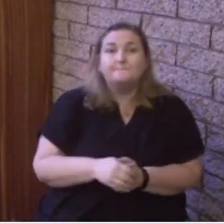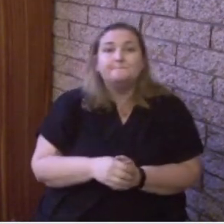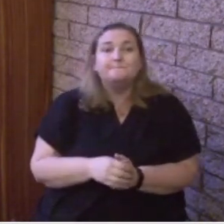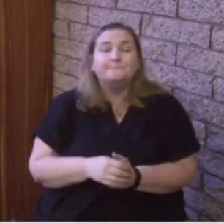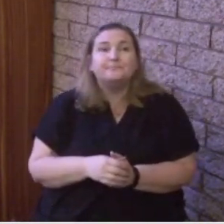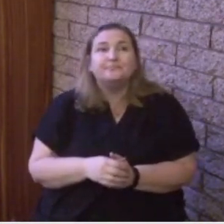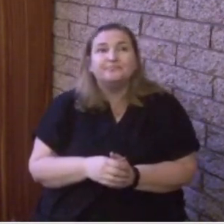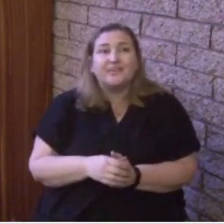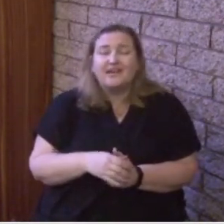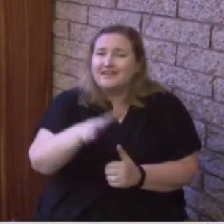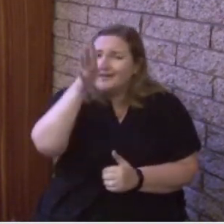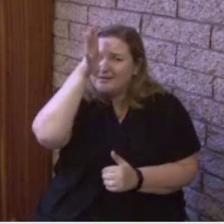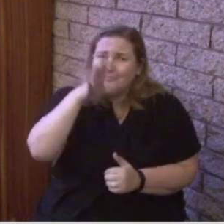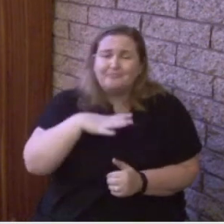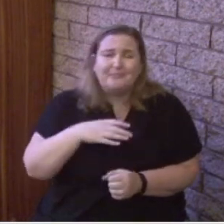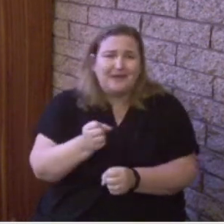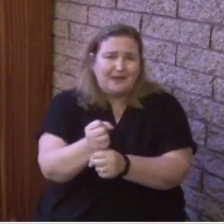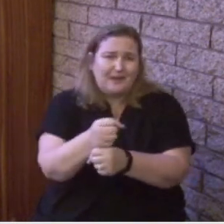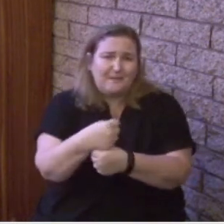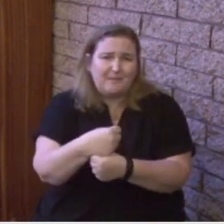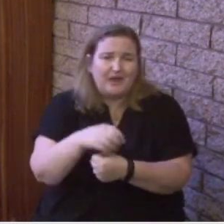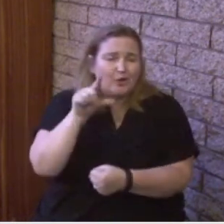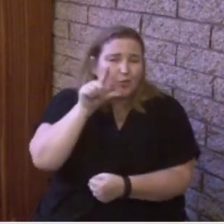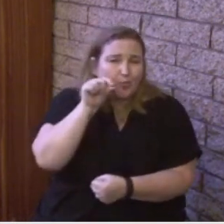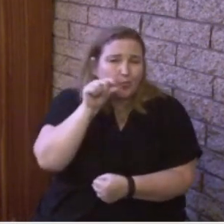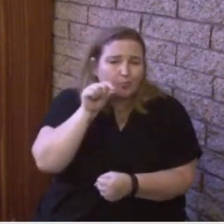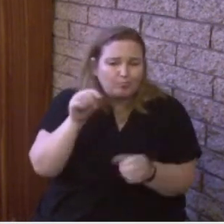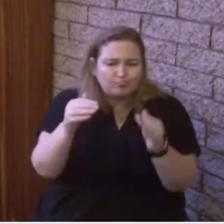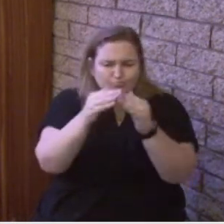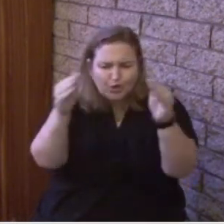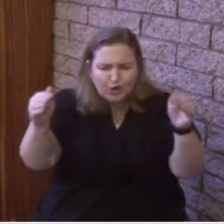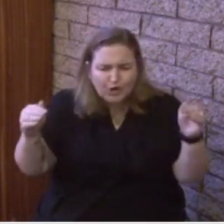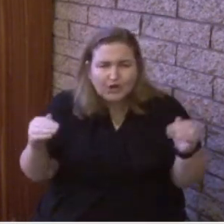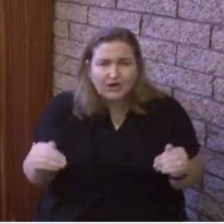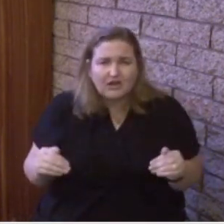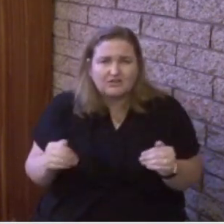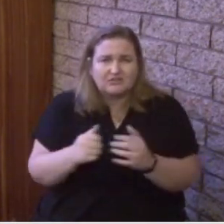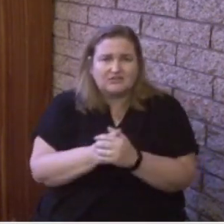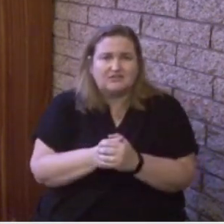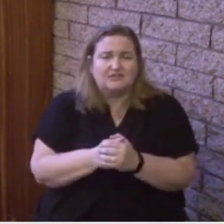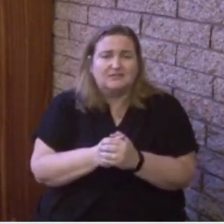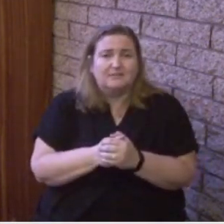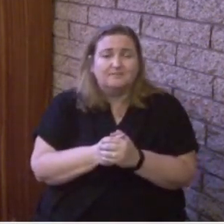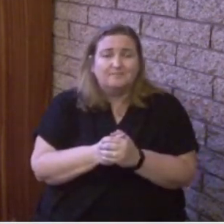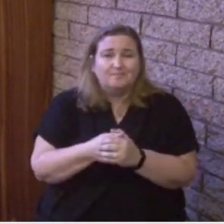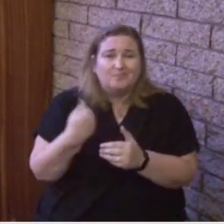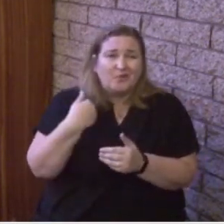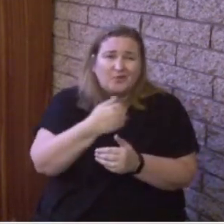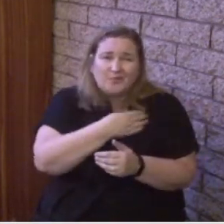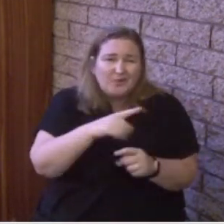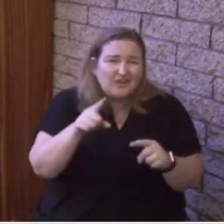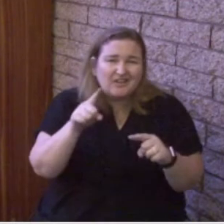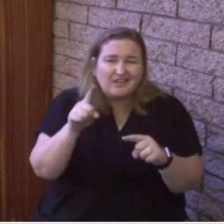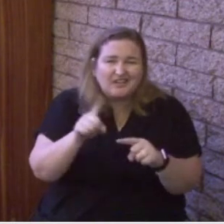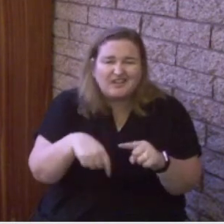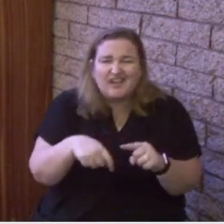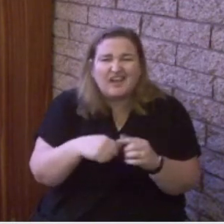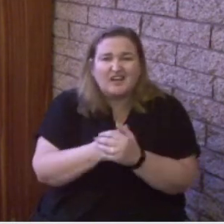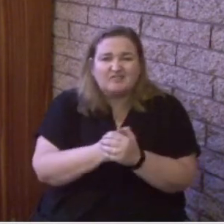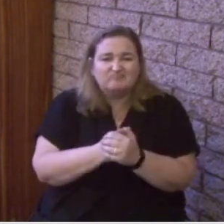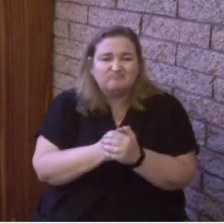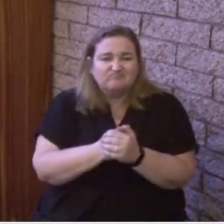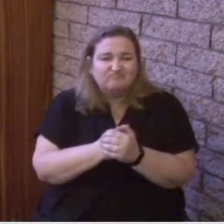men who make bird cages and after a while we become cramped and can do nothing but chirp and stand on one leg.